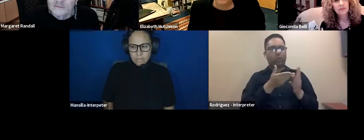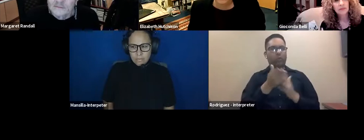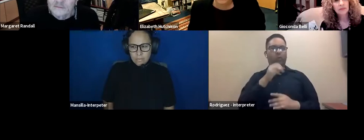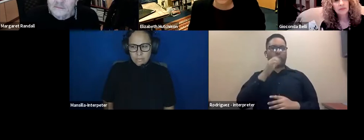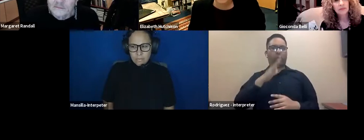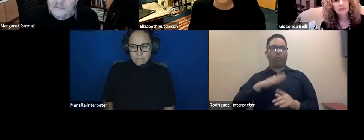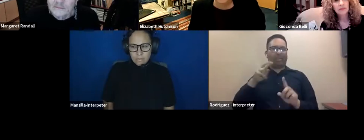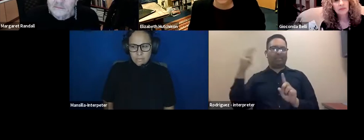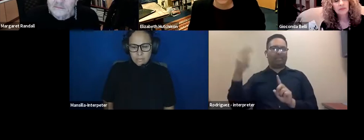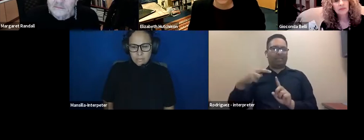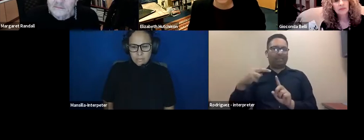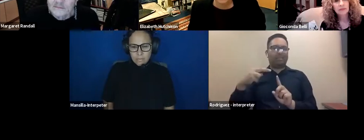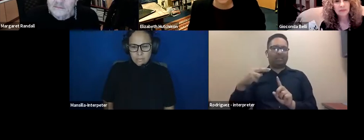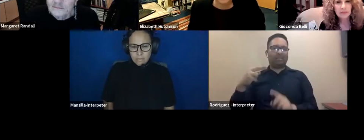view.